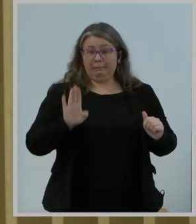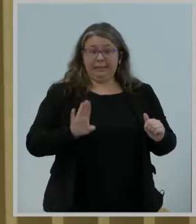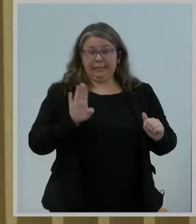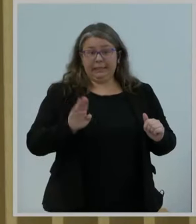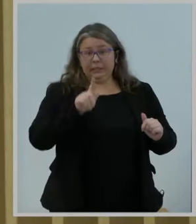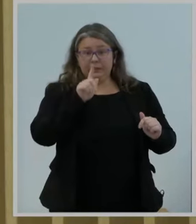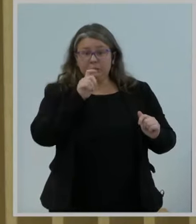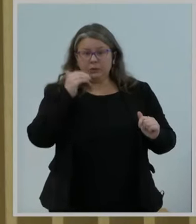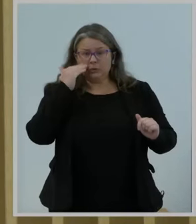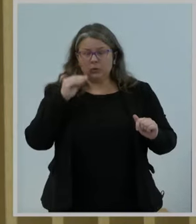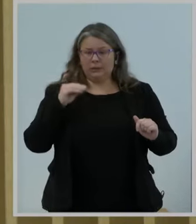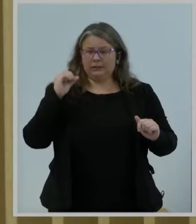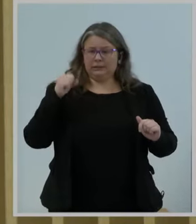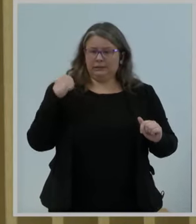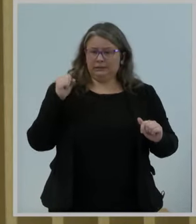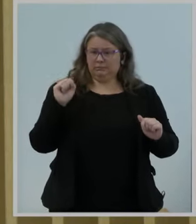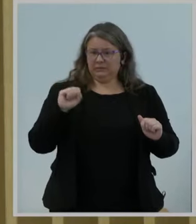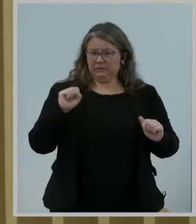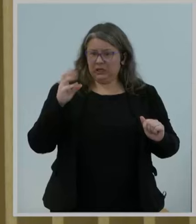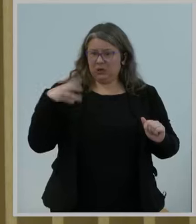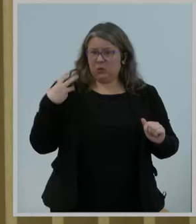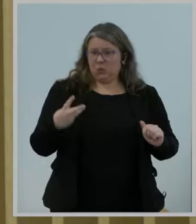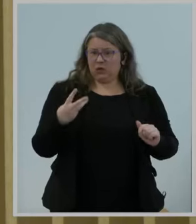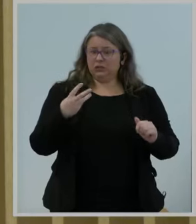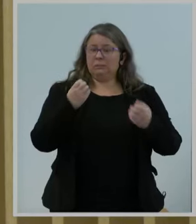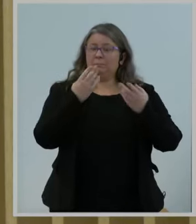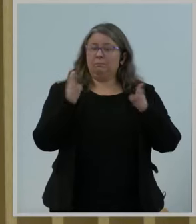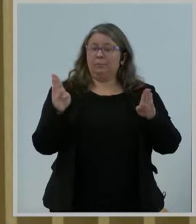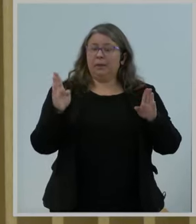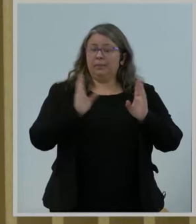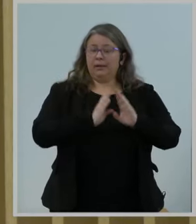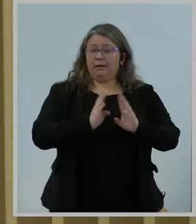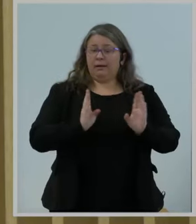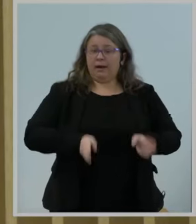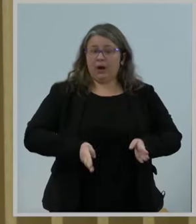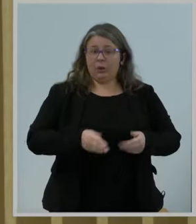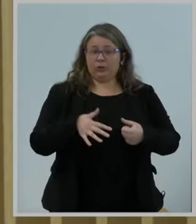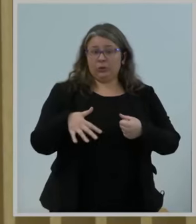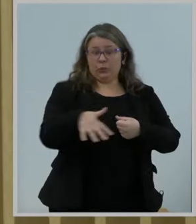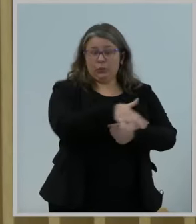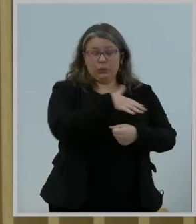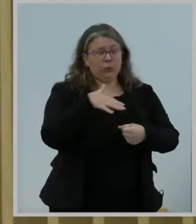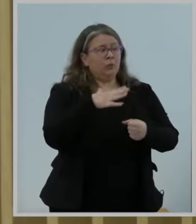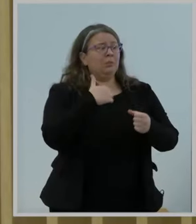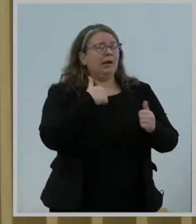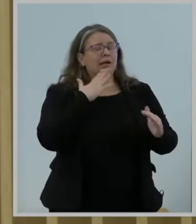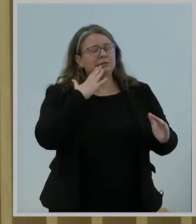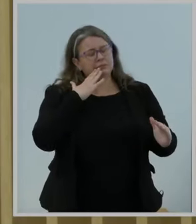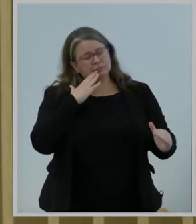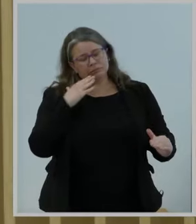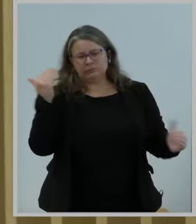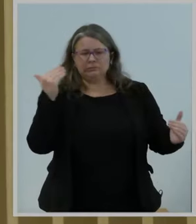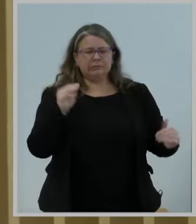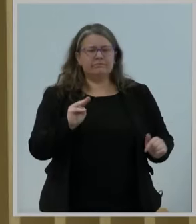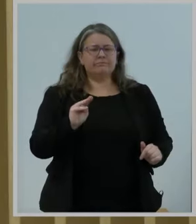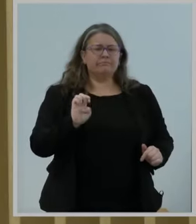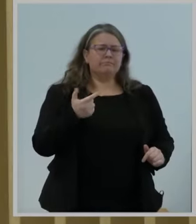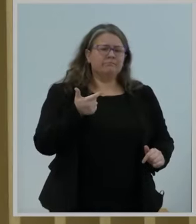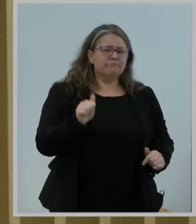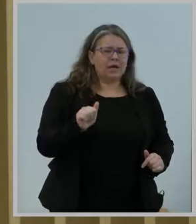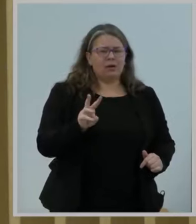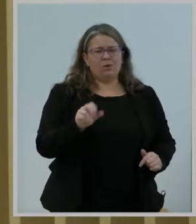Facility in Seattle, Washington. Talk about a megawatt smile. Queen Bee experienced homelessness